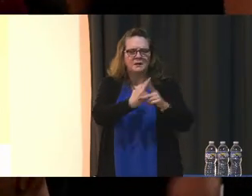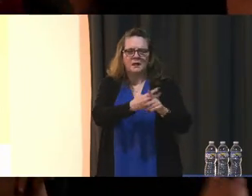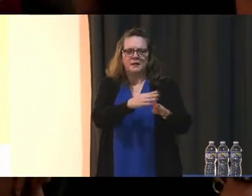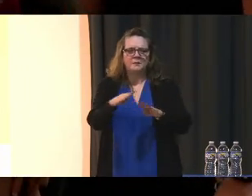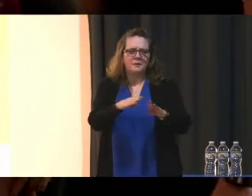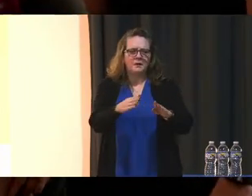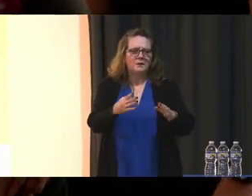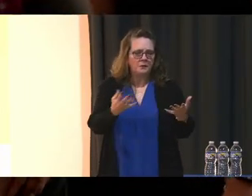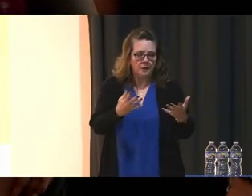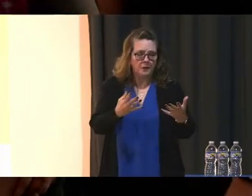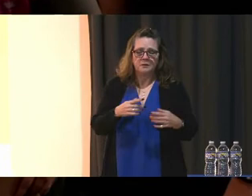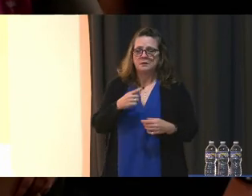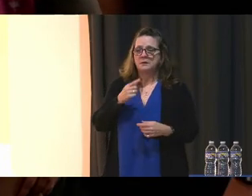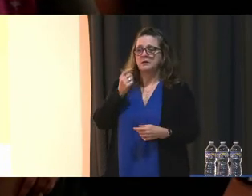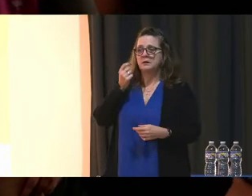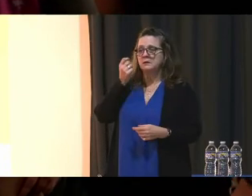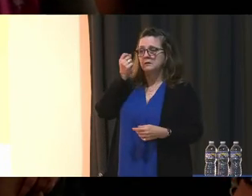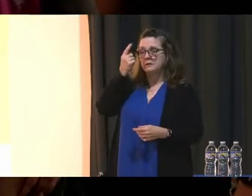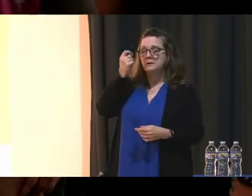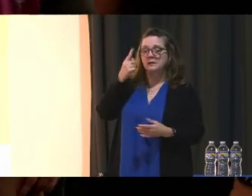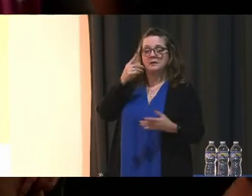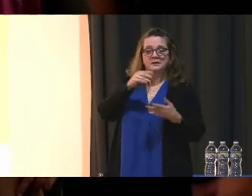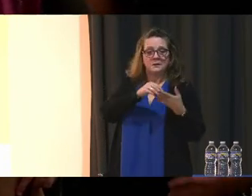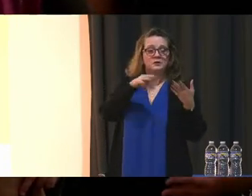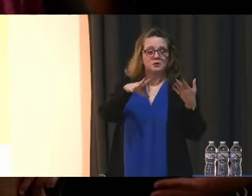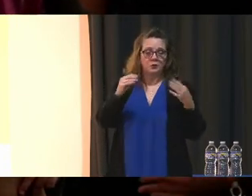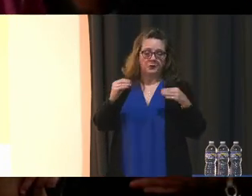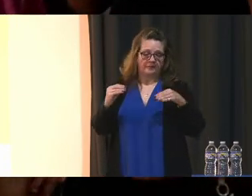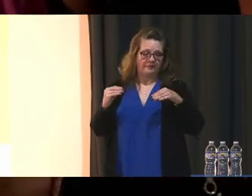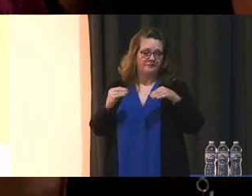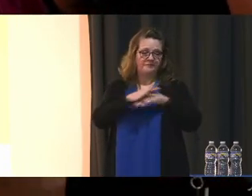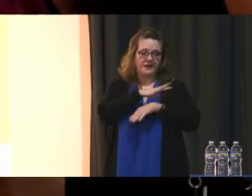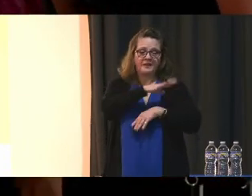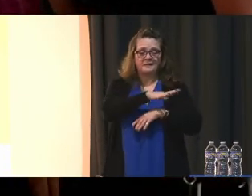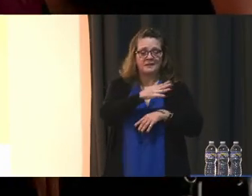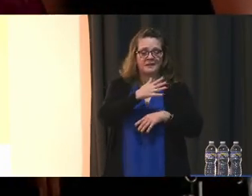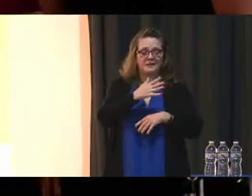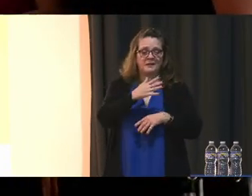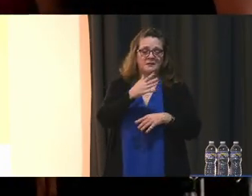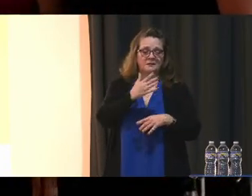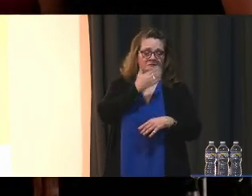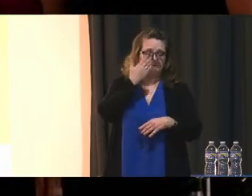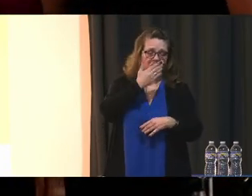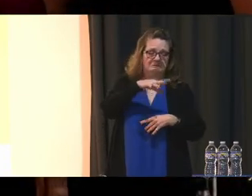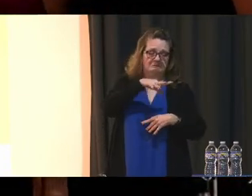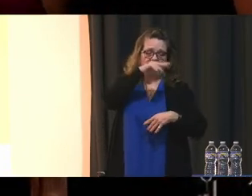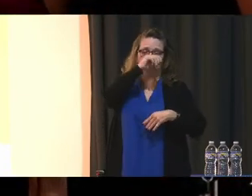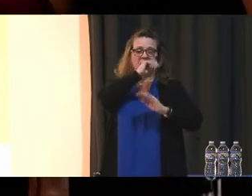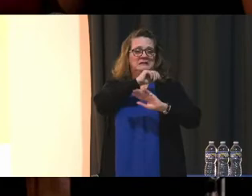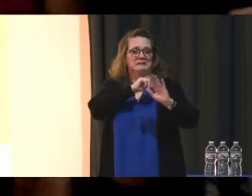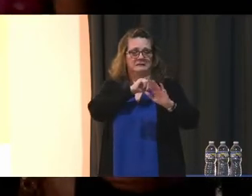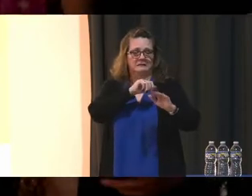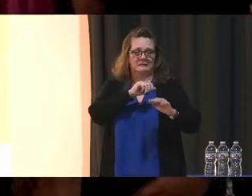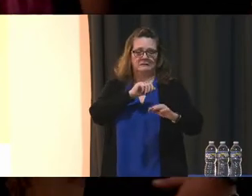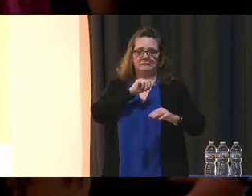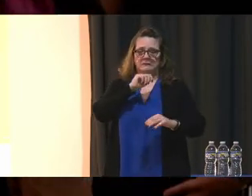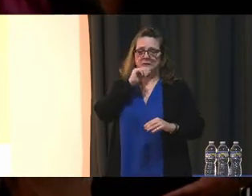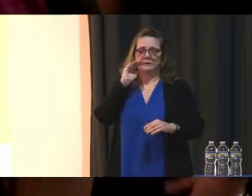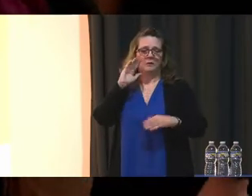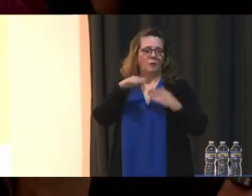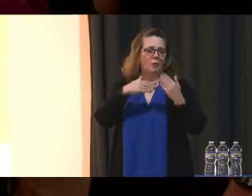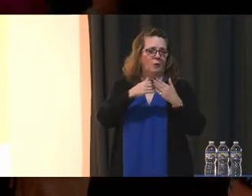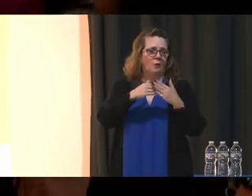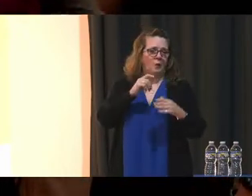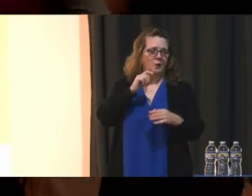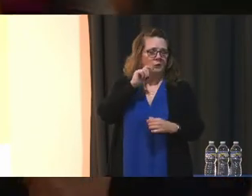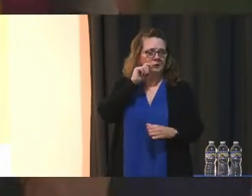Because we know that there are some students who get affected by that smell or by that smoke And we know that not all the teenagers or